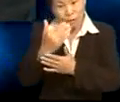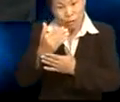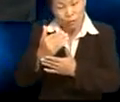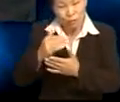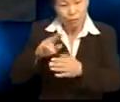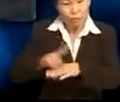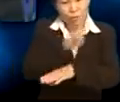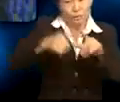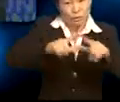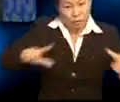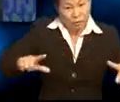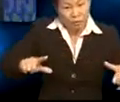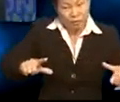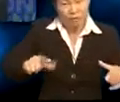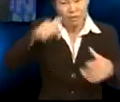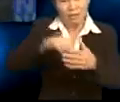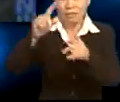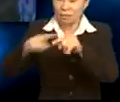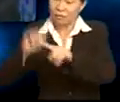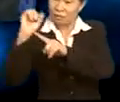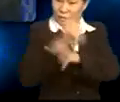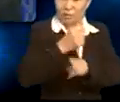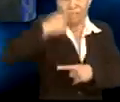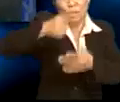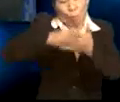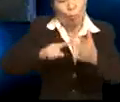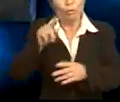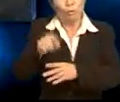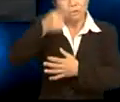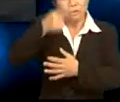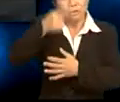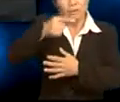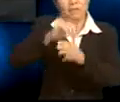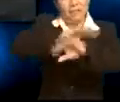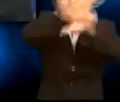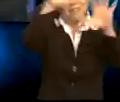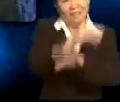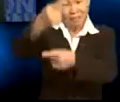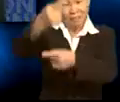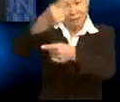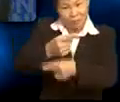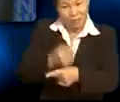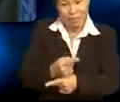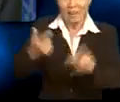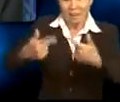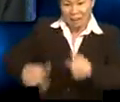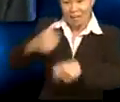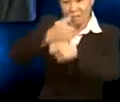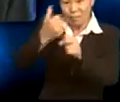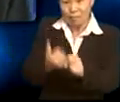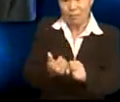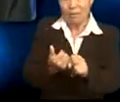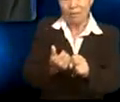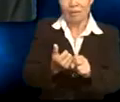thoughtfully in a situation. This will help us say what we want to say clearly and correctly. Let's meet